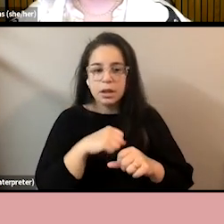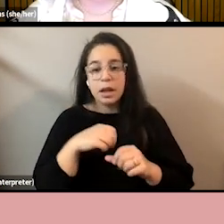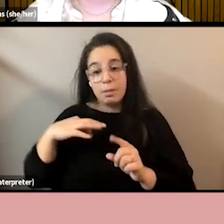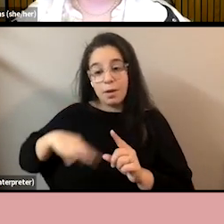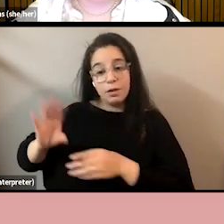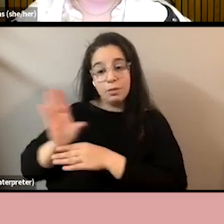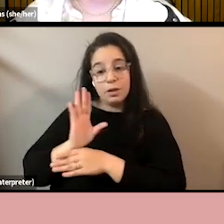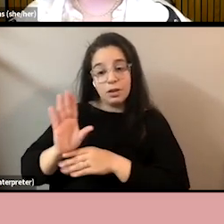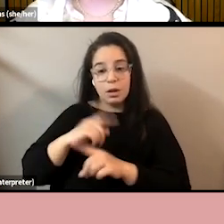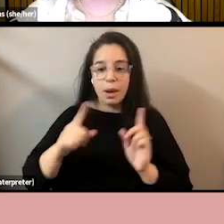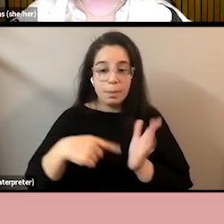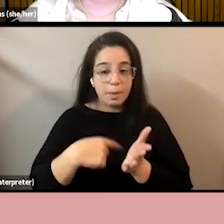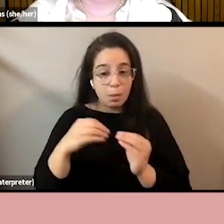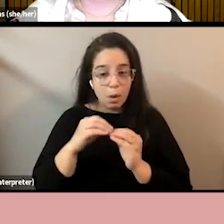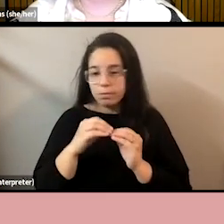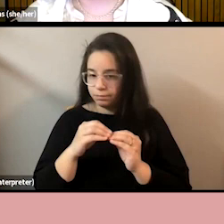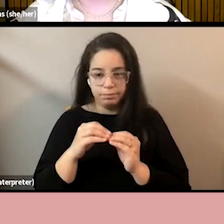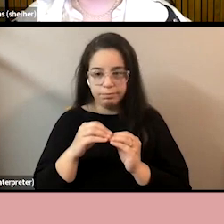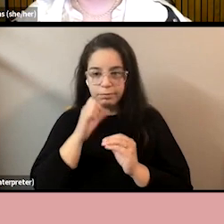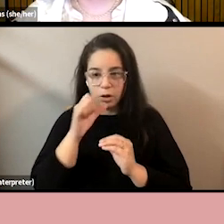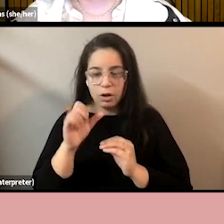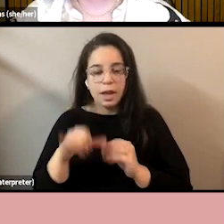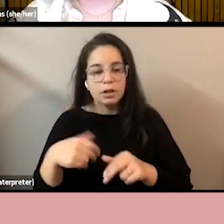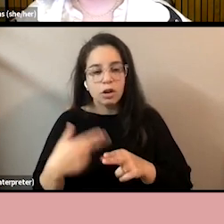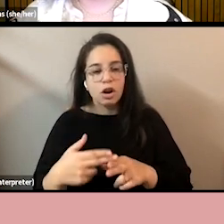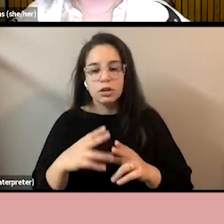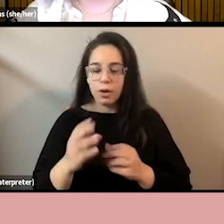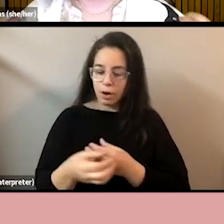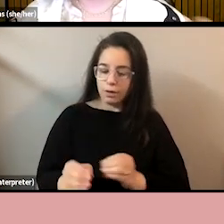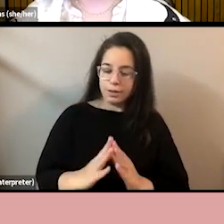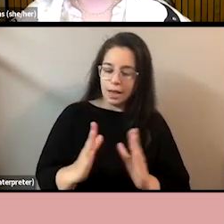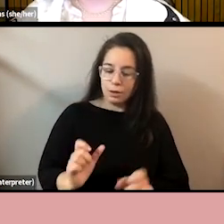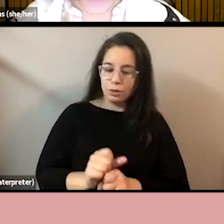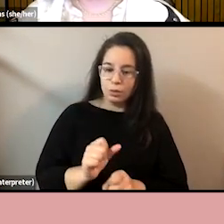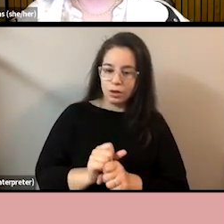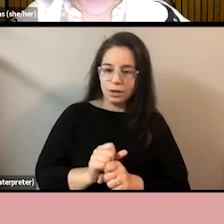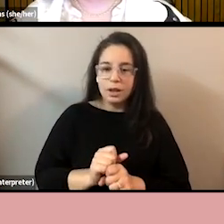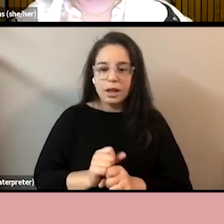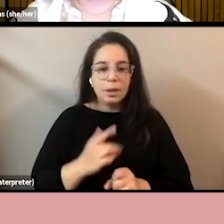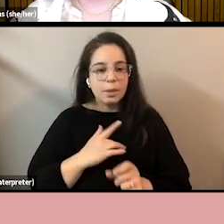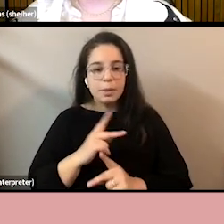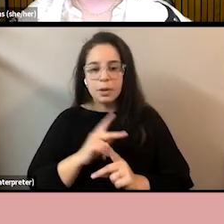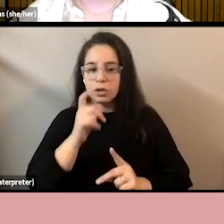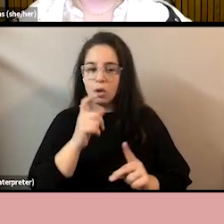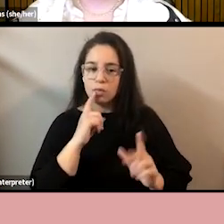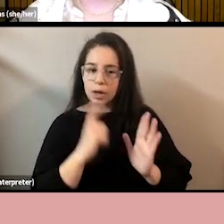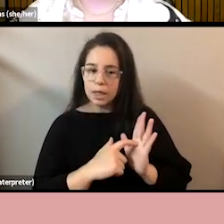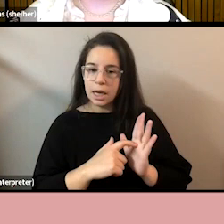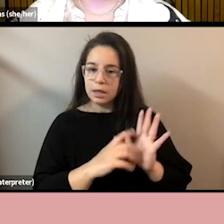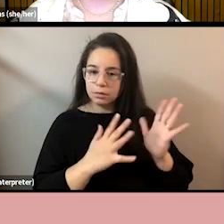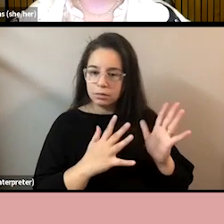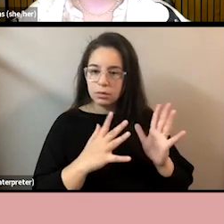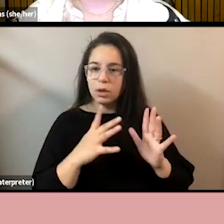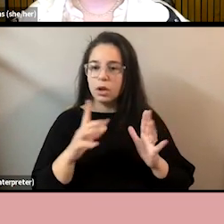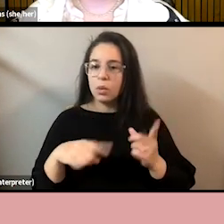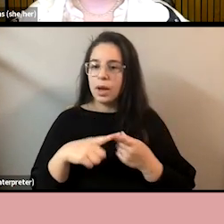no additional pay. This is what's known as office housework. It's very often not rewarded or taken into account when it comes to conversations around